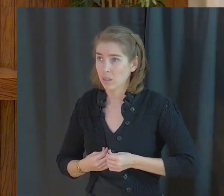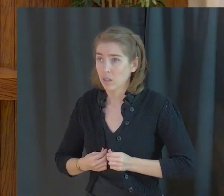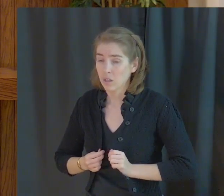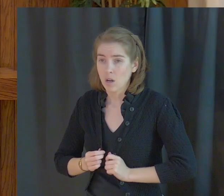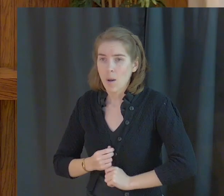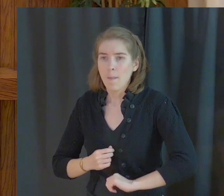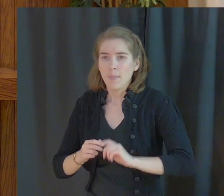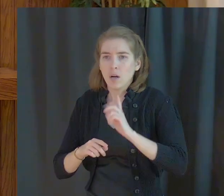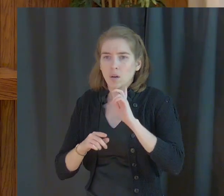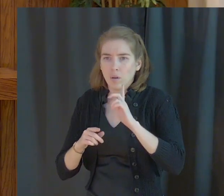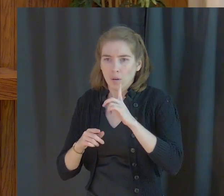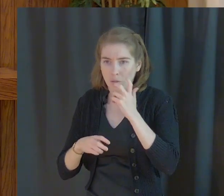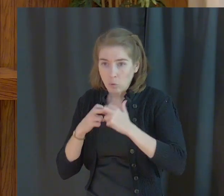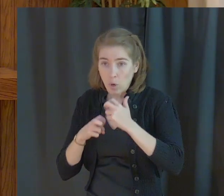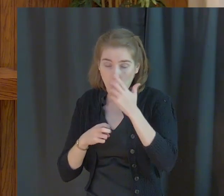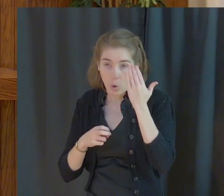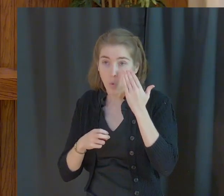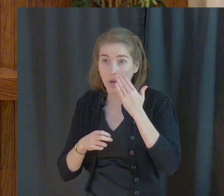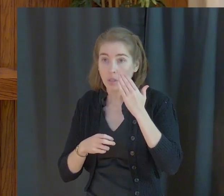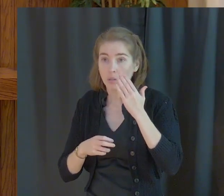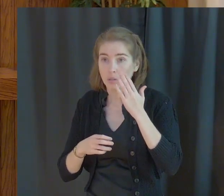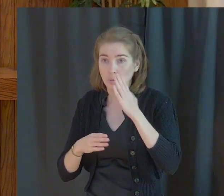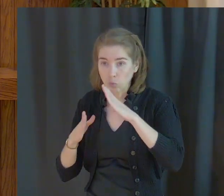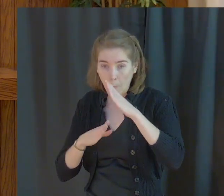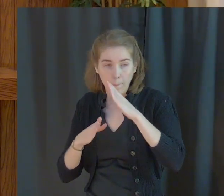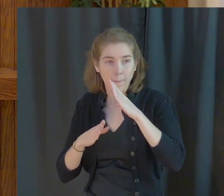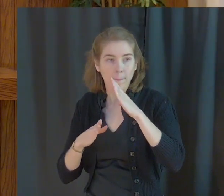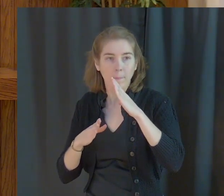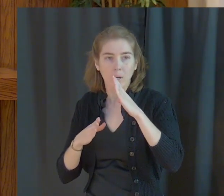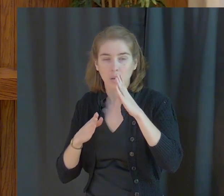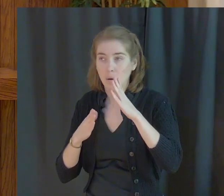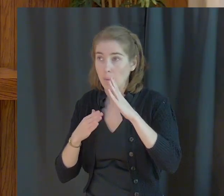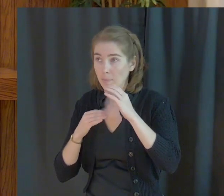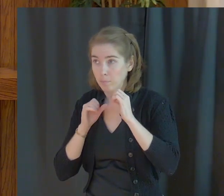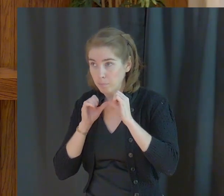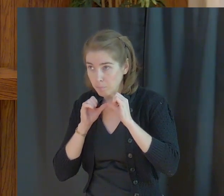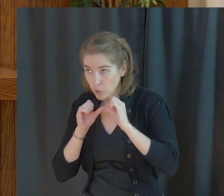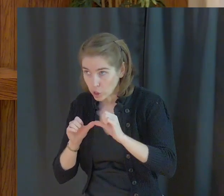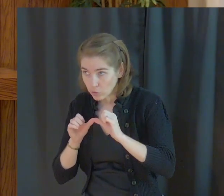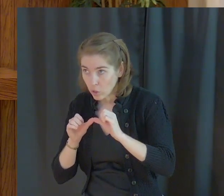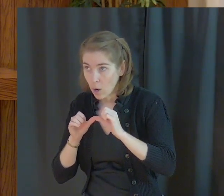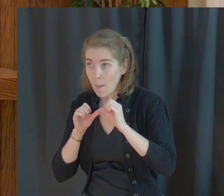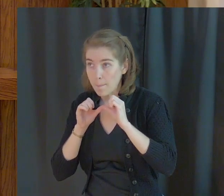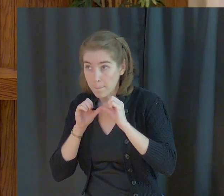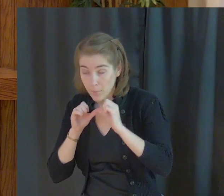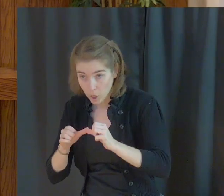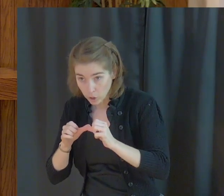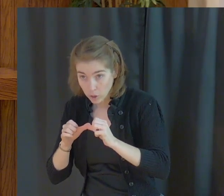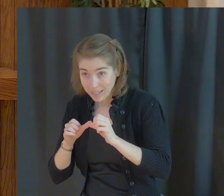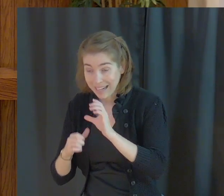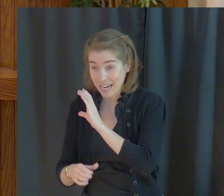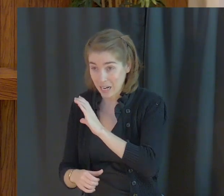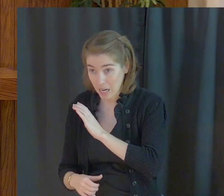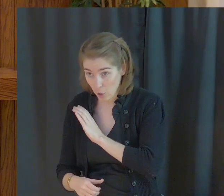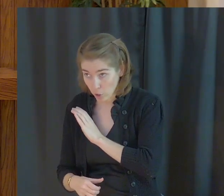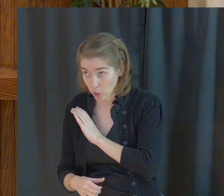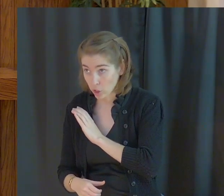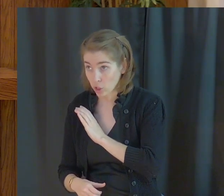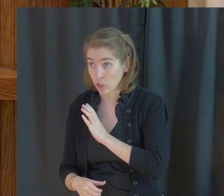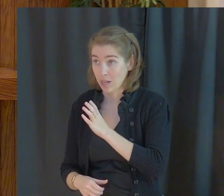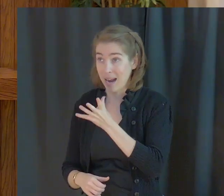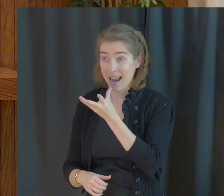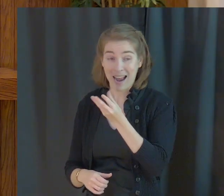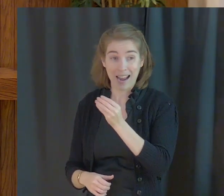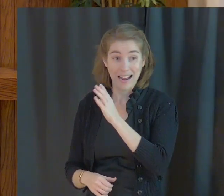But we also glory in tribulation. Knowing that tribulation produces perseverance. Perseverance, character,